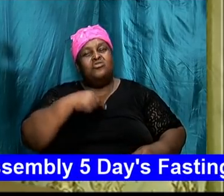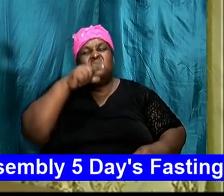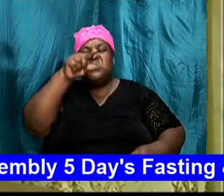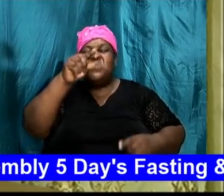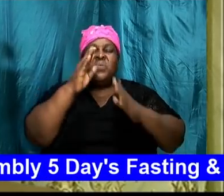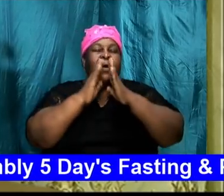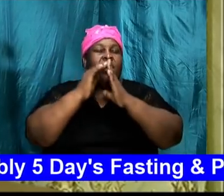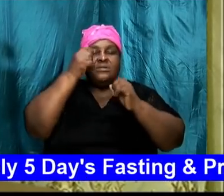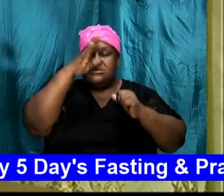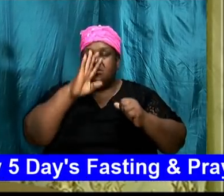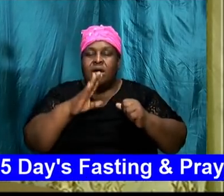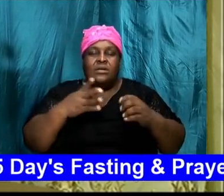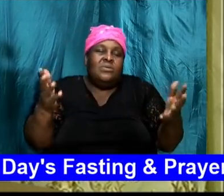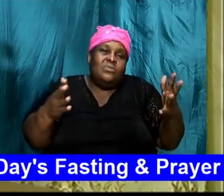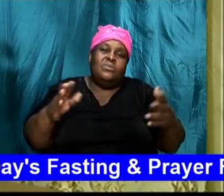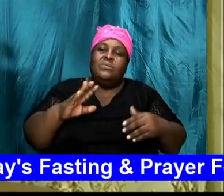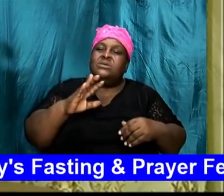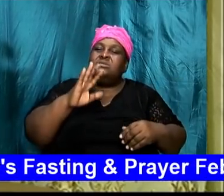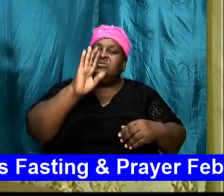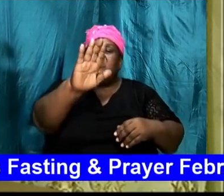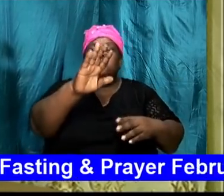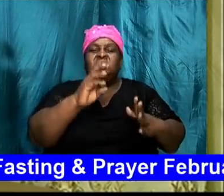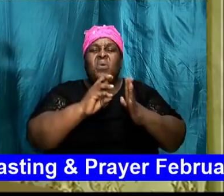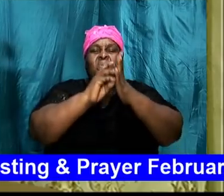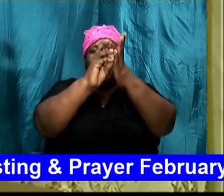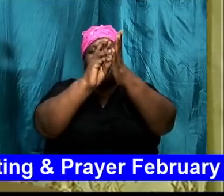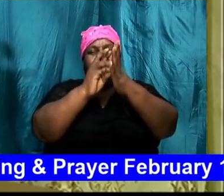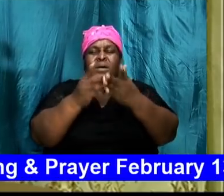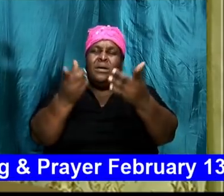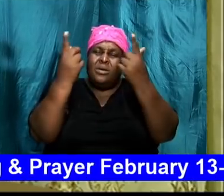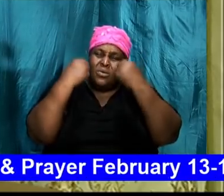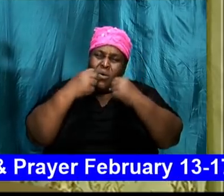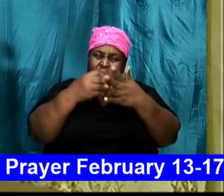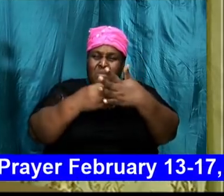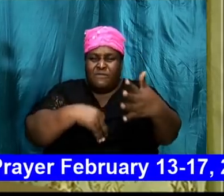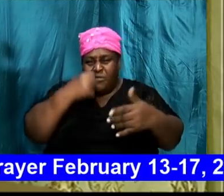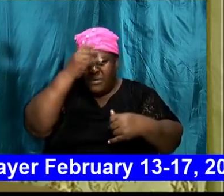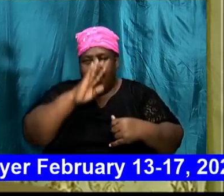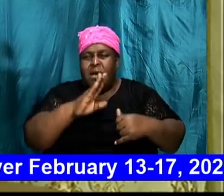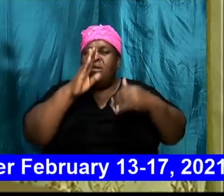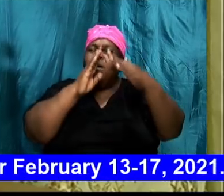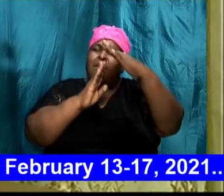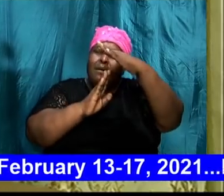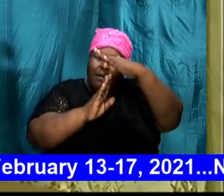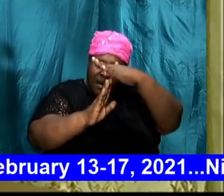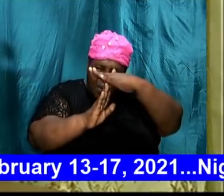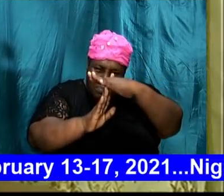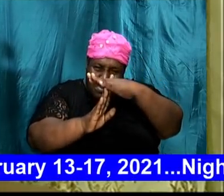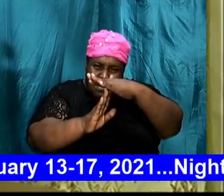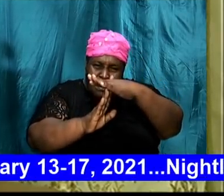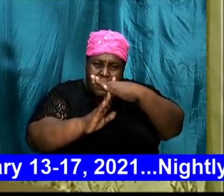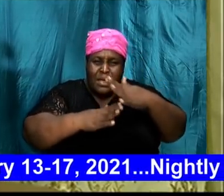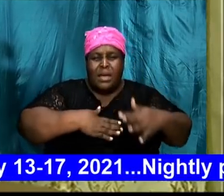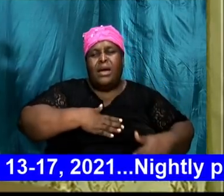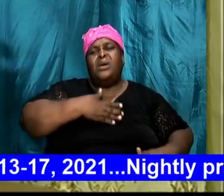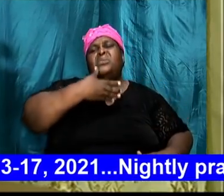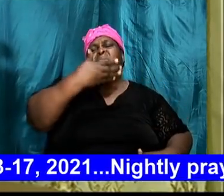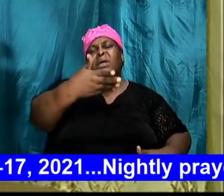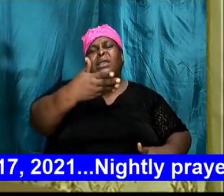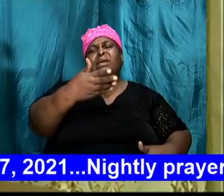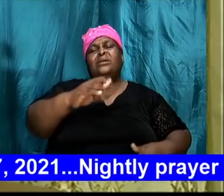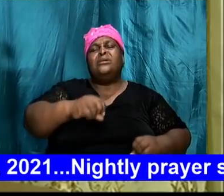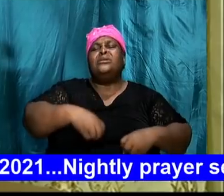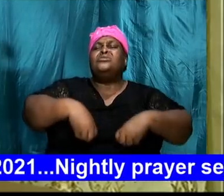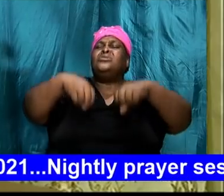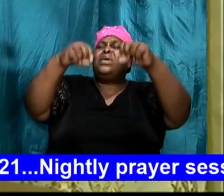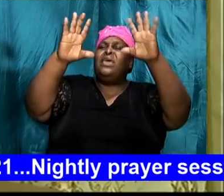before him so humbly, so willingly to give up what is it that you desire